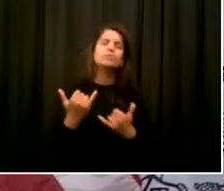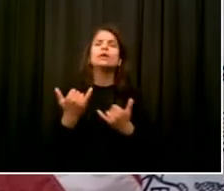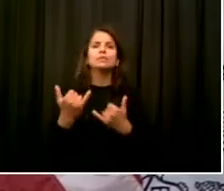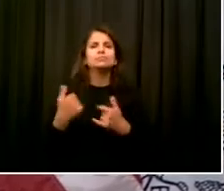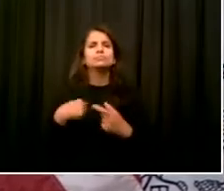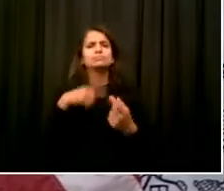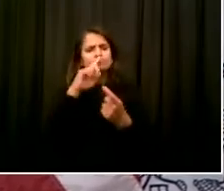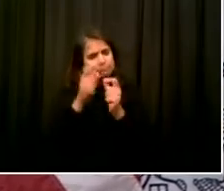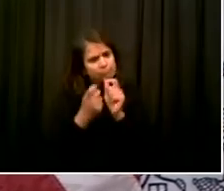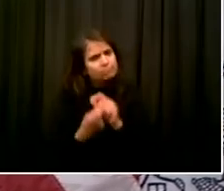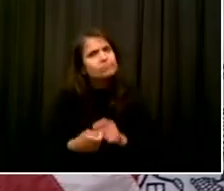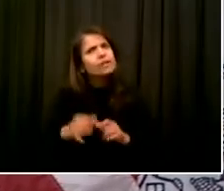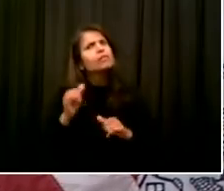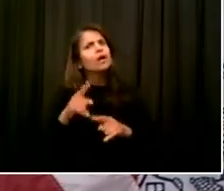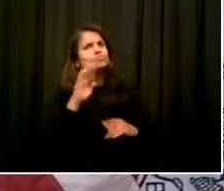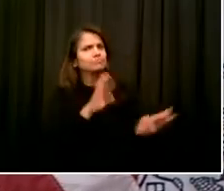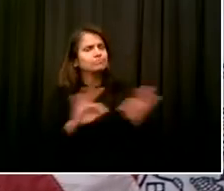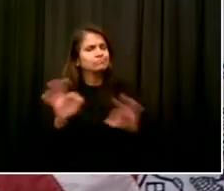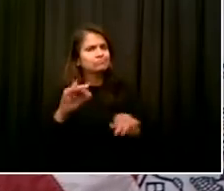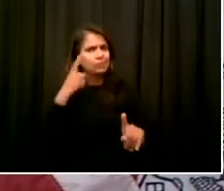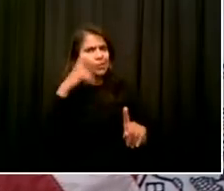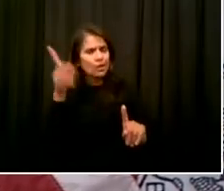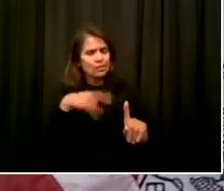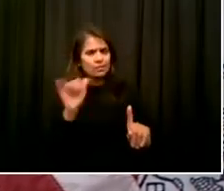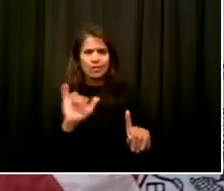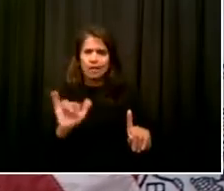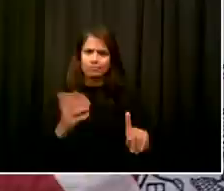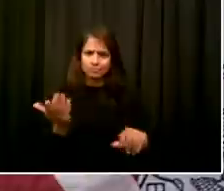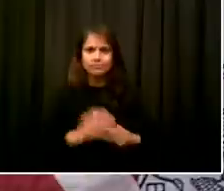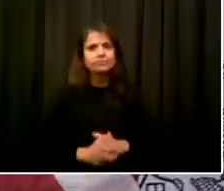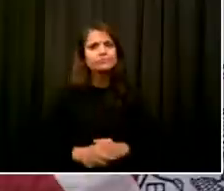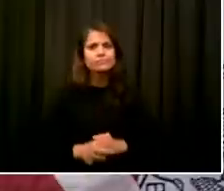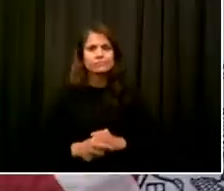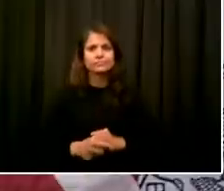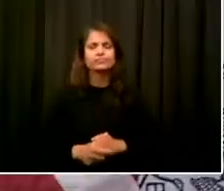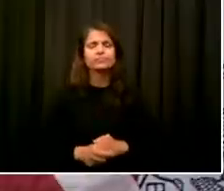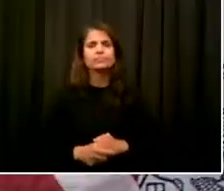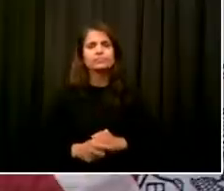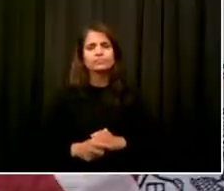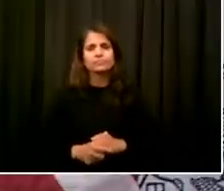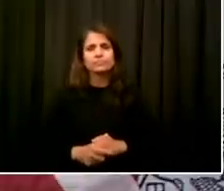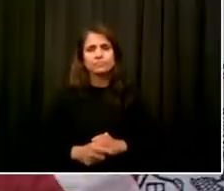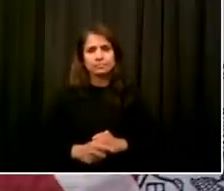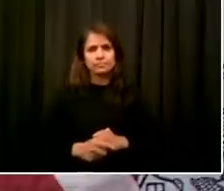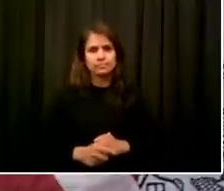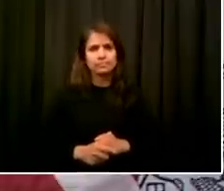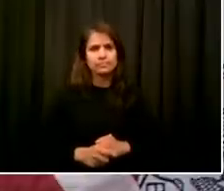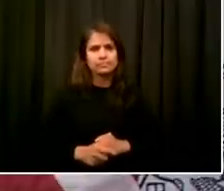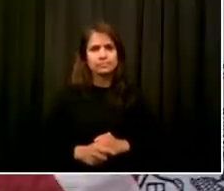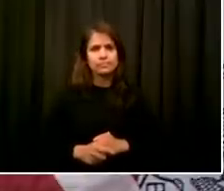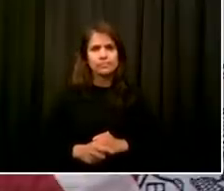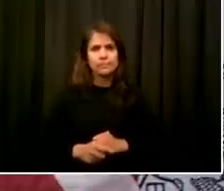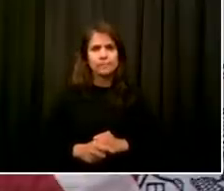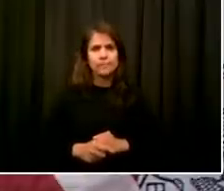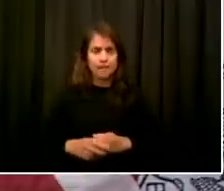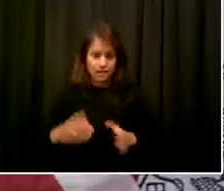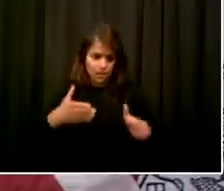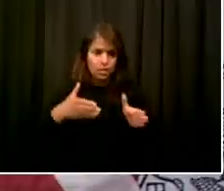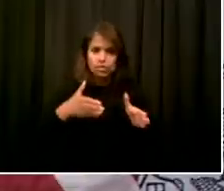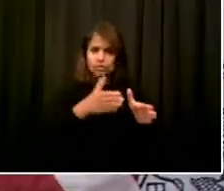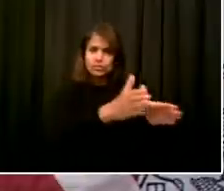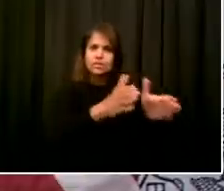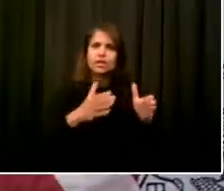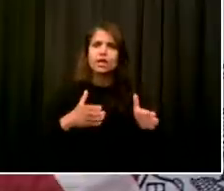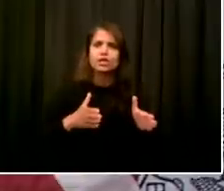fast. First of all, woman who's in charge, not only of our streets, but our sidewalks as well. Department of Transportation Commissioner,